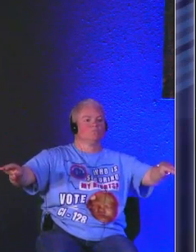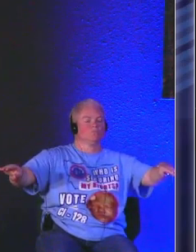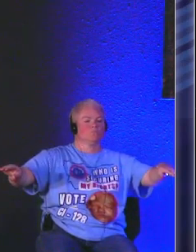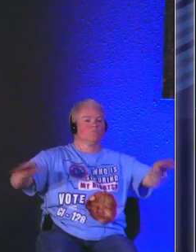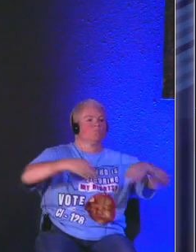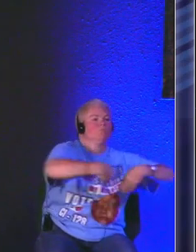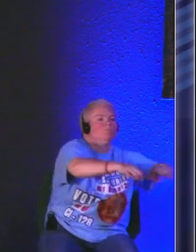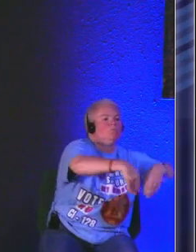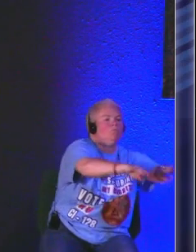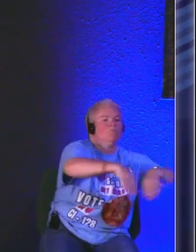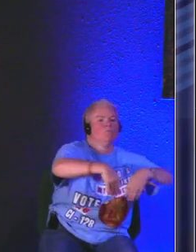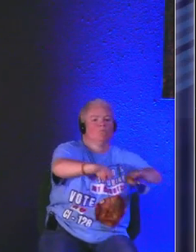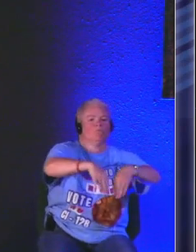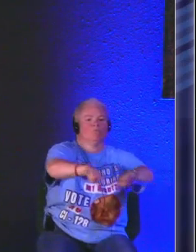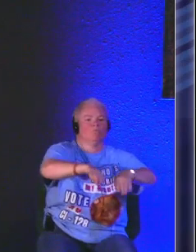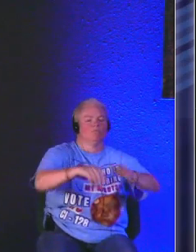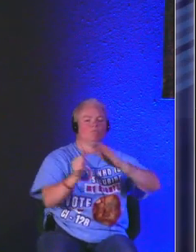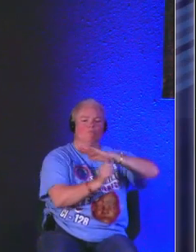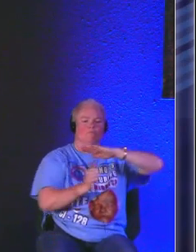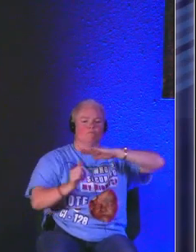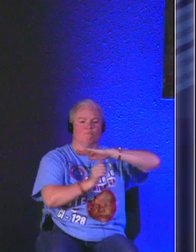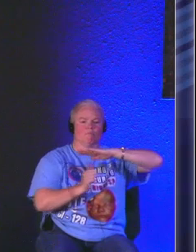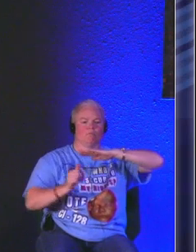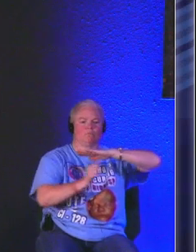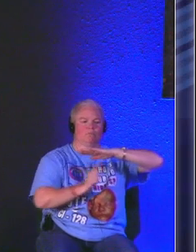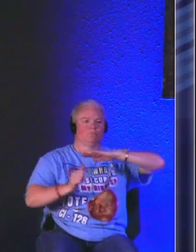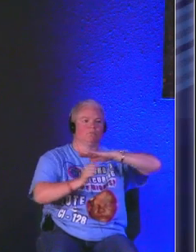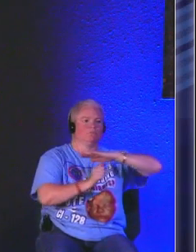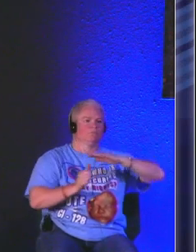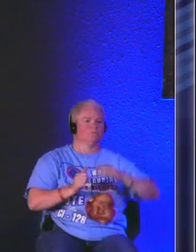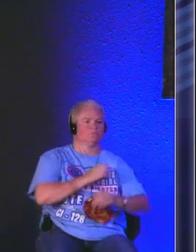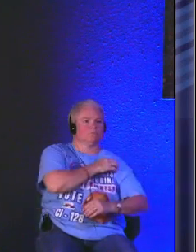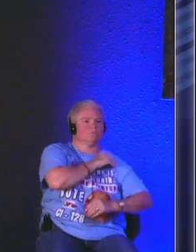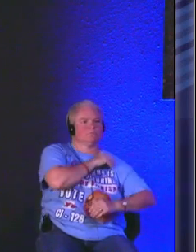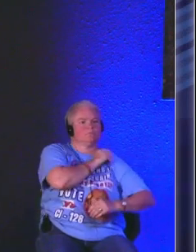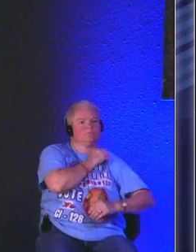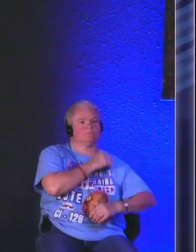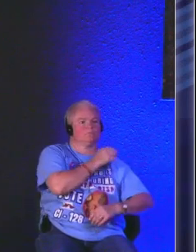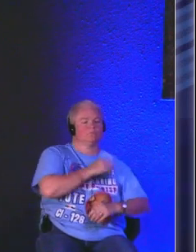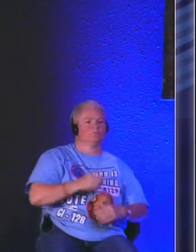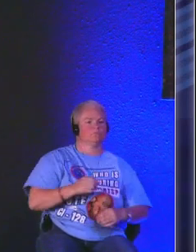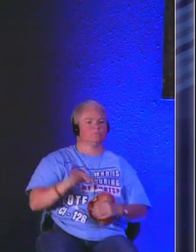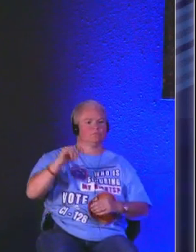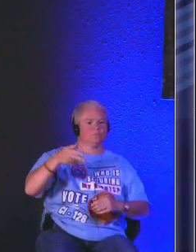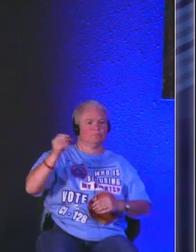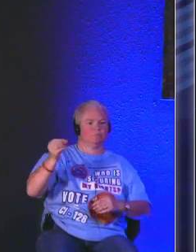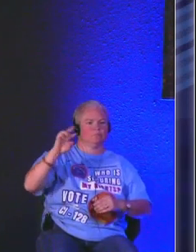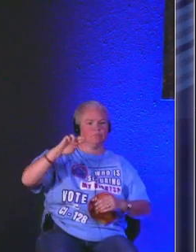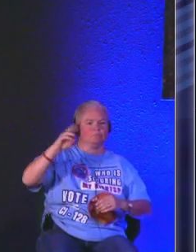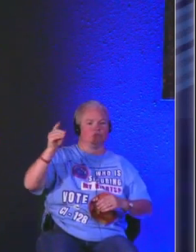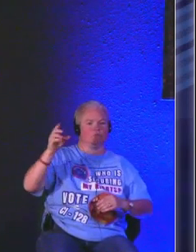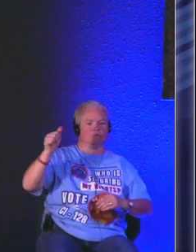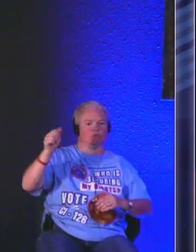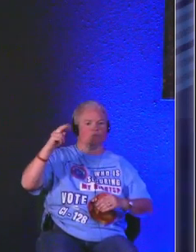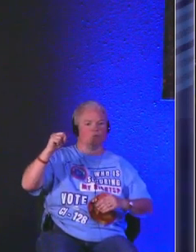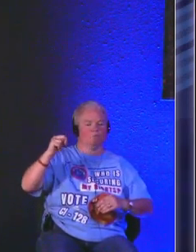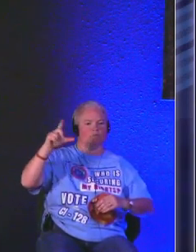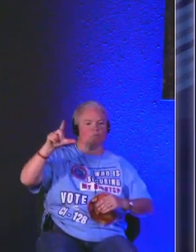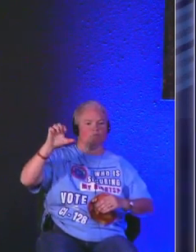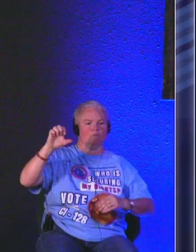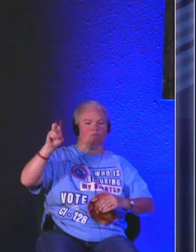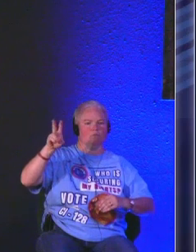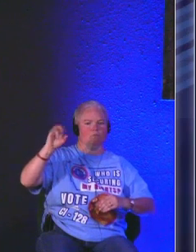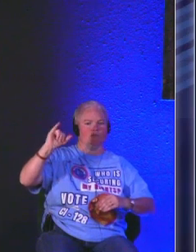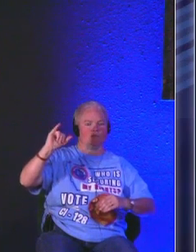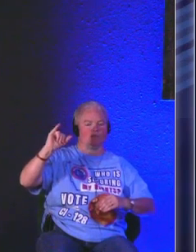now you guys get to go down with hey jordan are you going down too oh goodness so jordan and